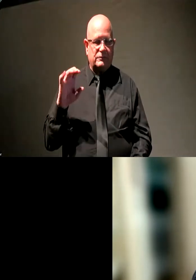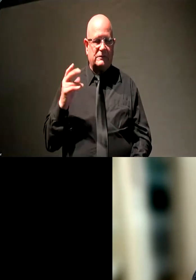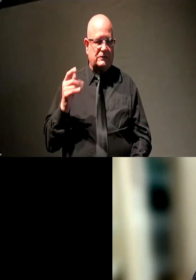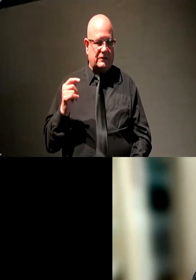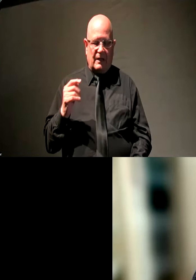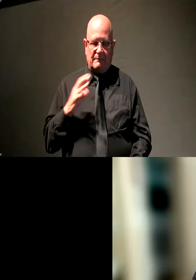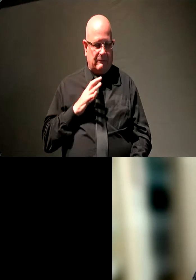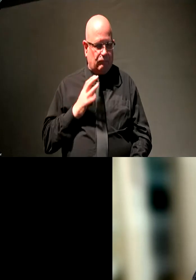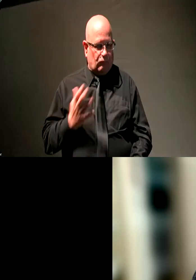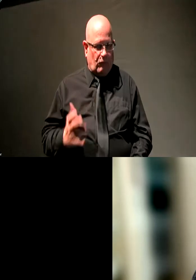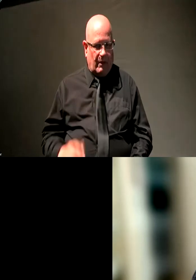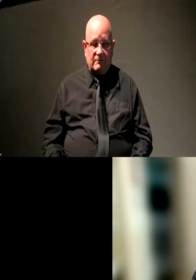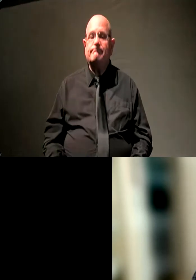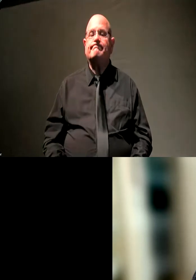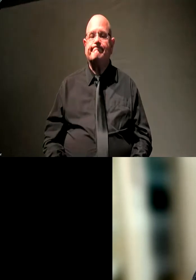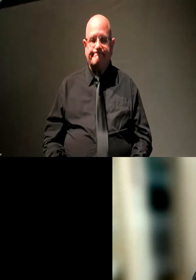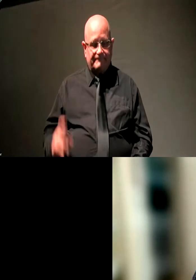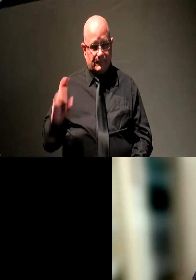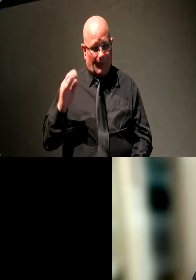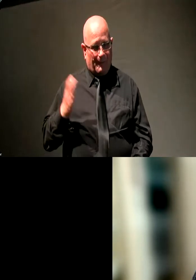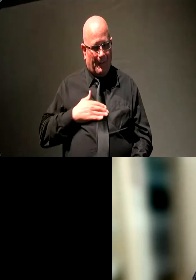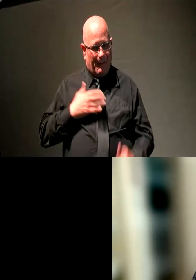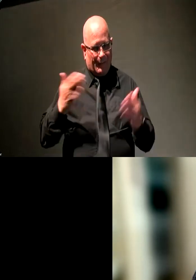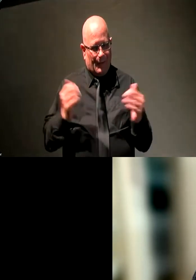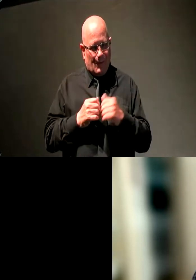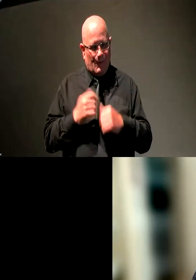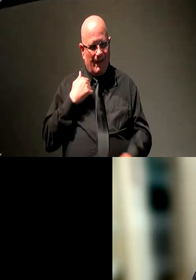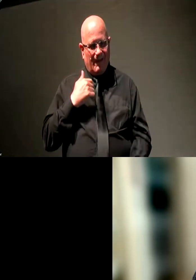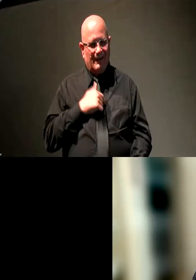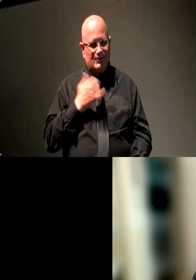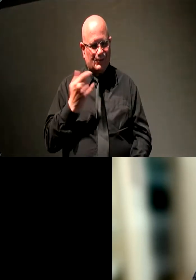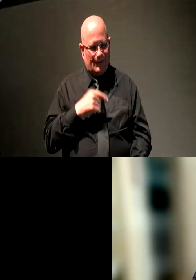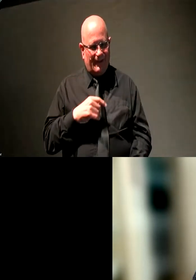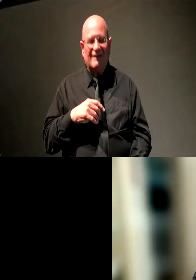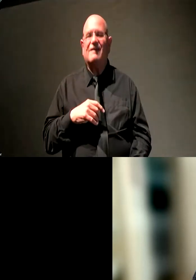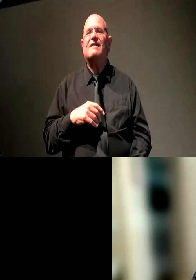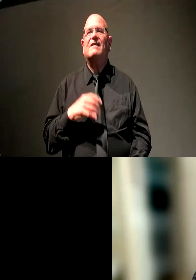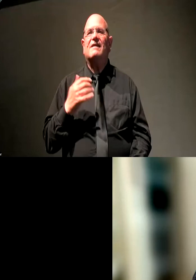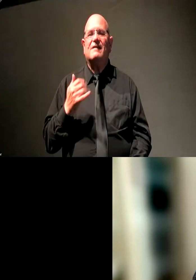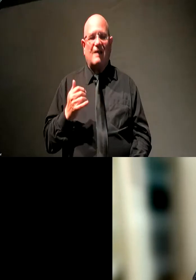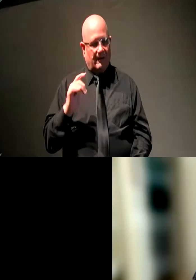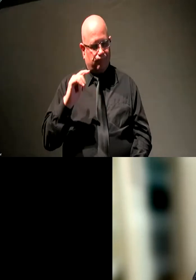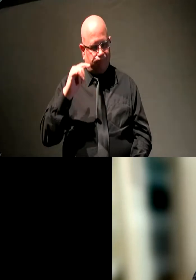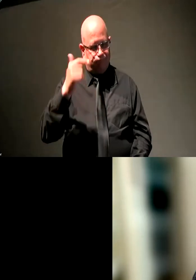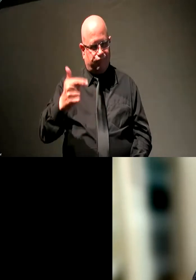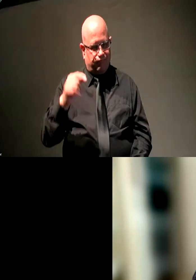So with that, Rob, I am glad that you were here with us today. And I now will turn it over to you.